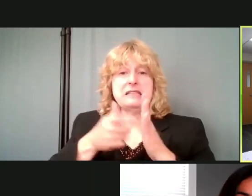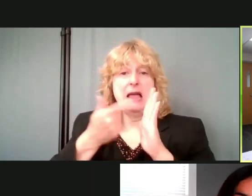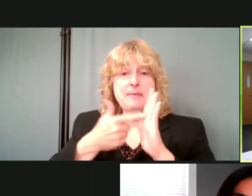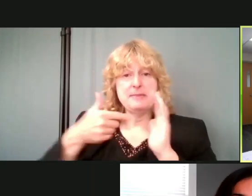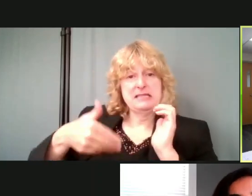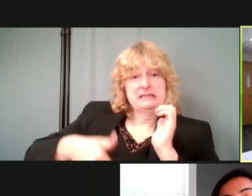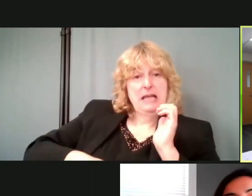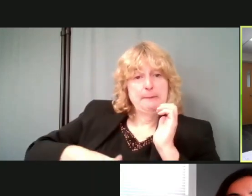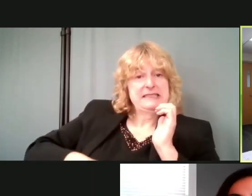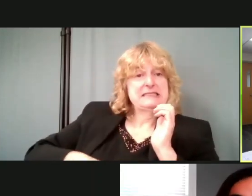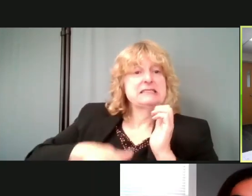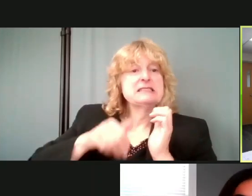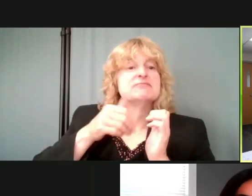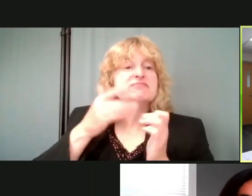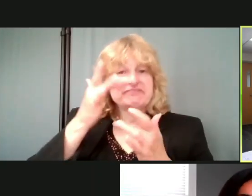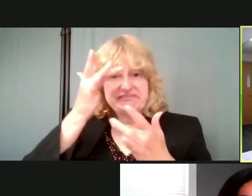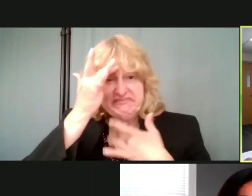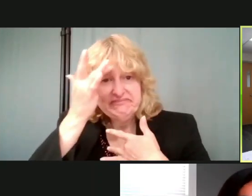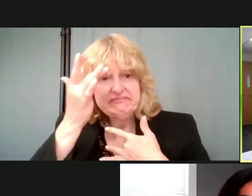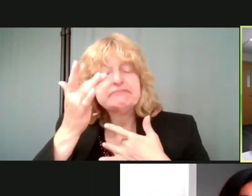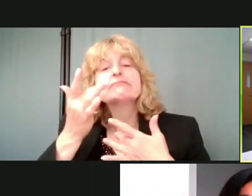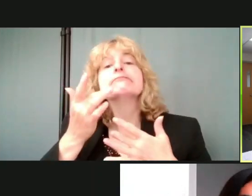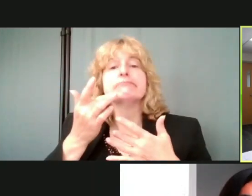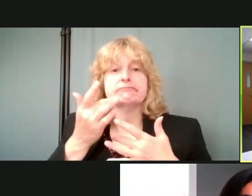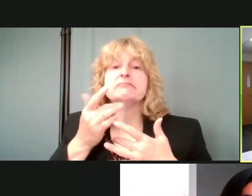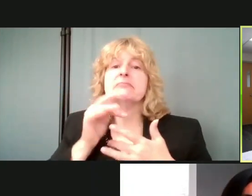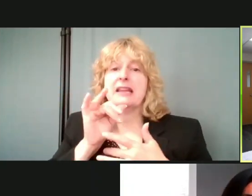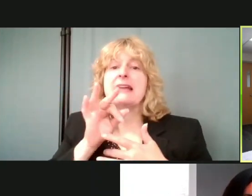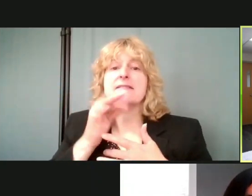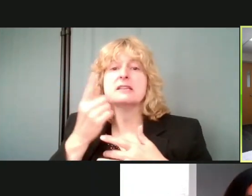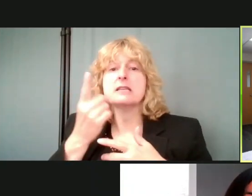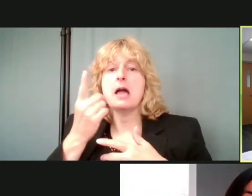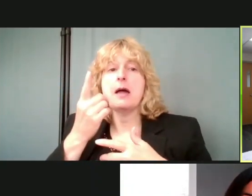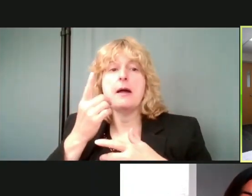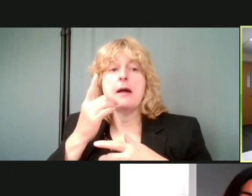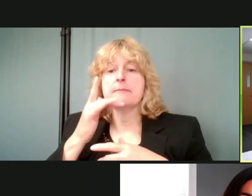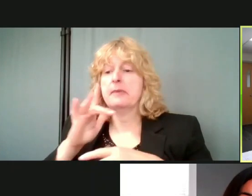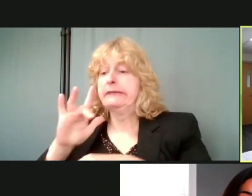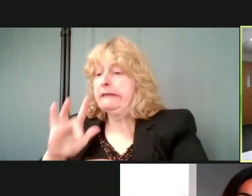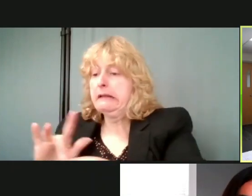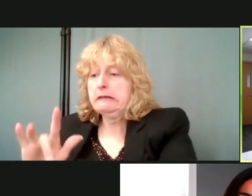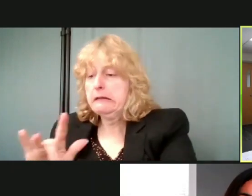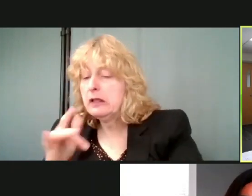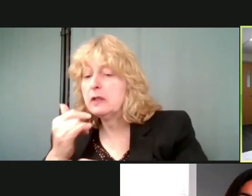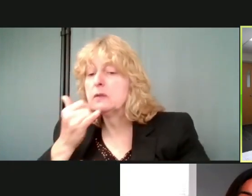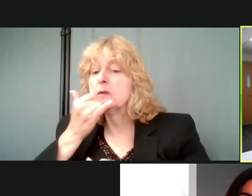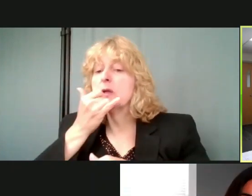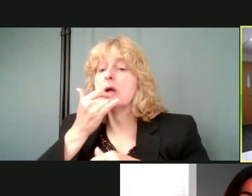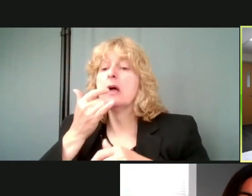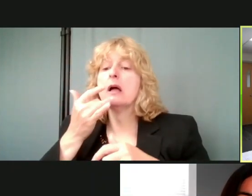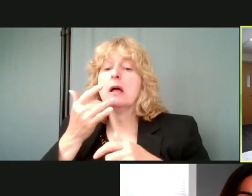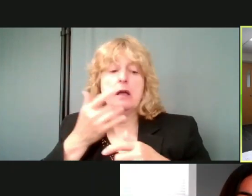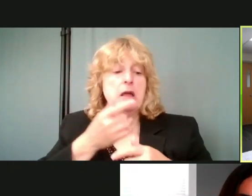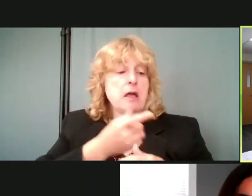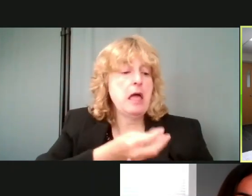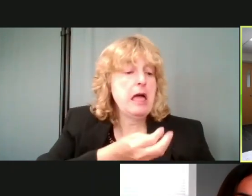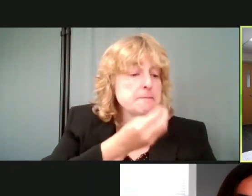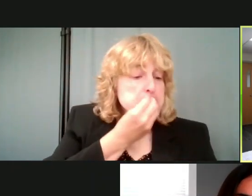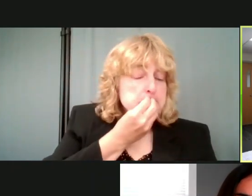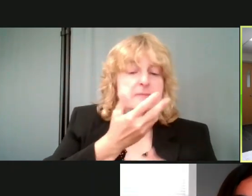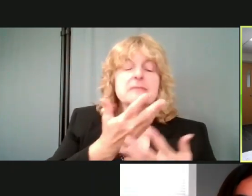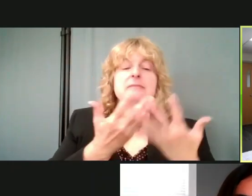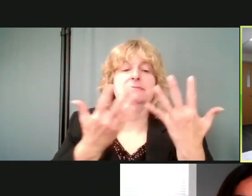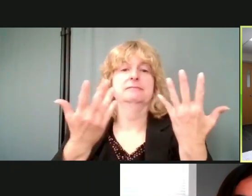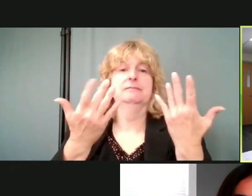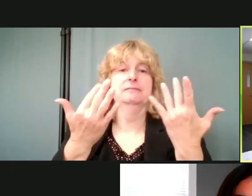that, um, touches something that then you're going to, um, touch the eat, um, and then some other, some other infections,